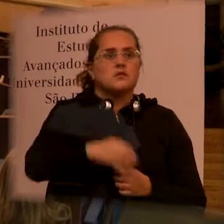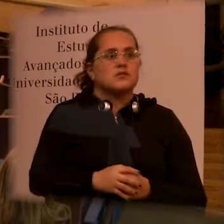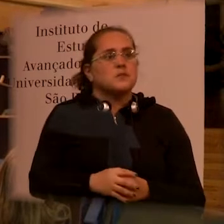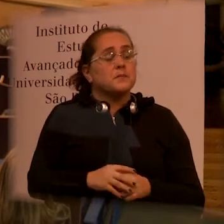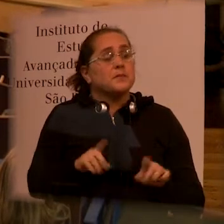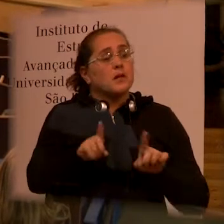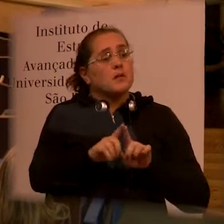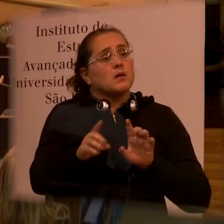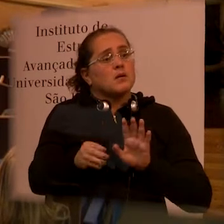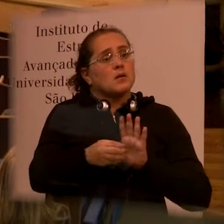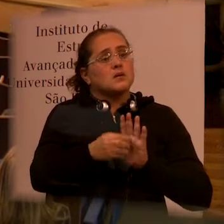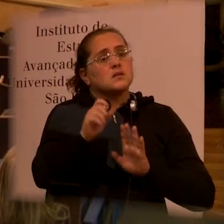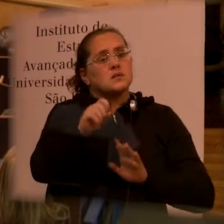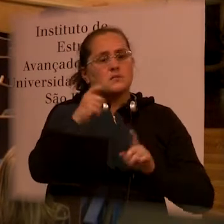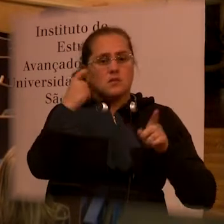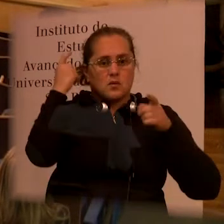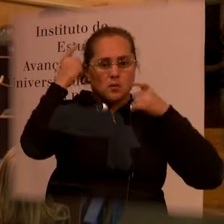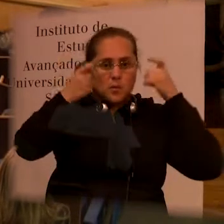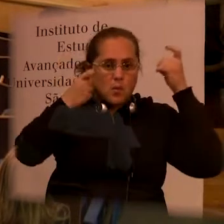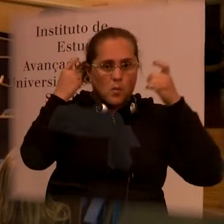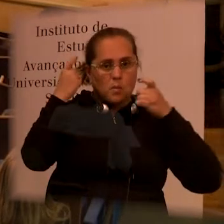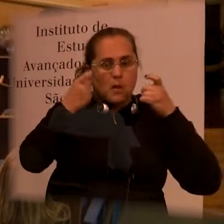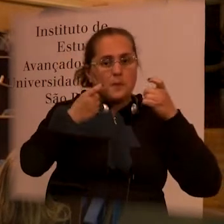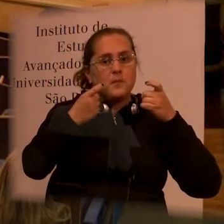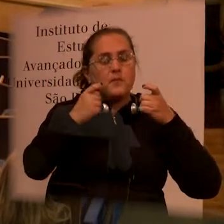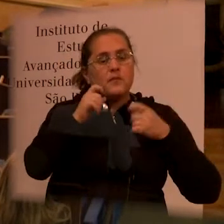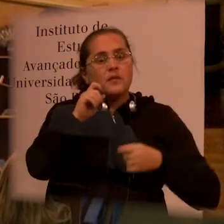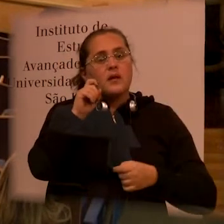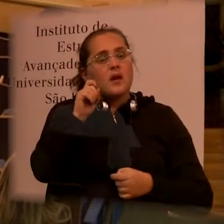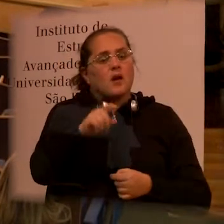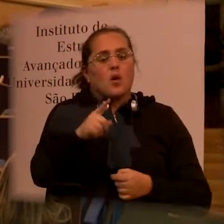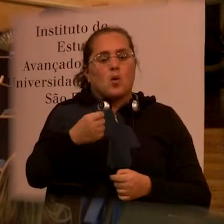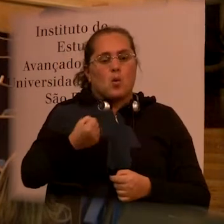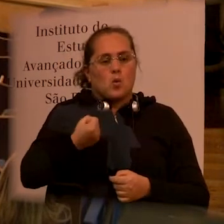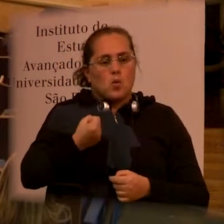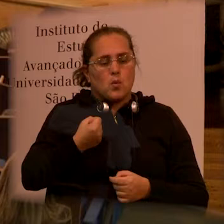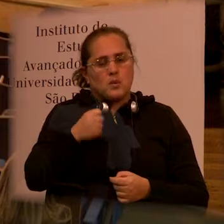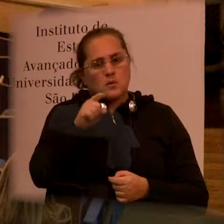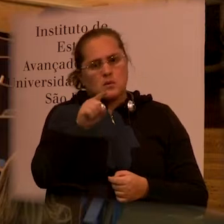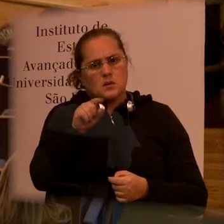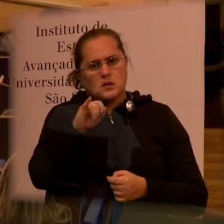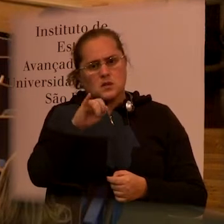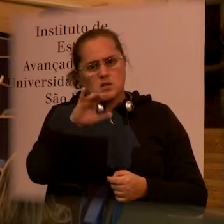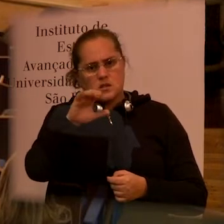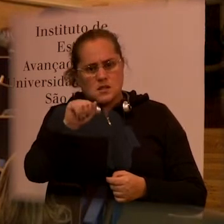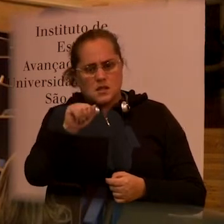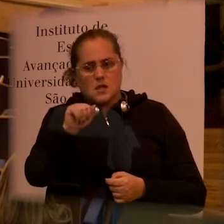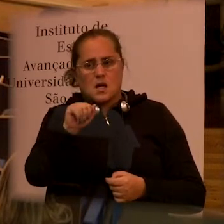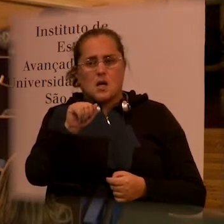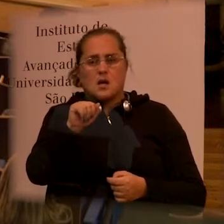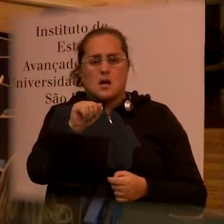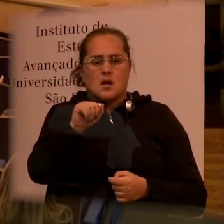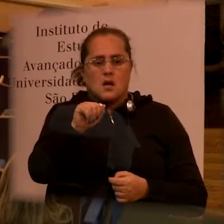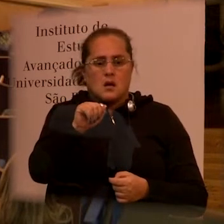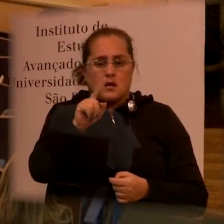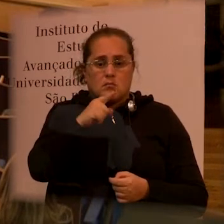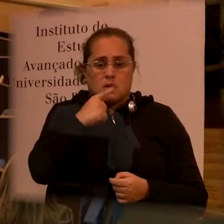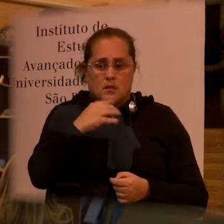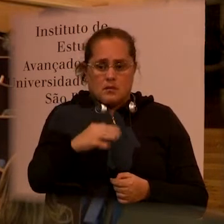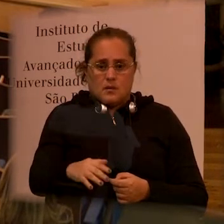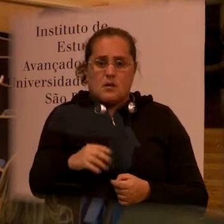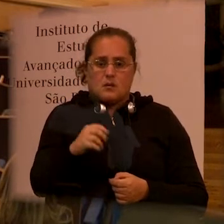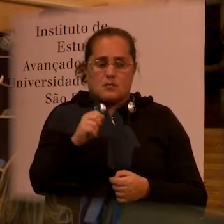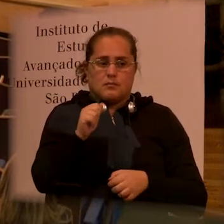it's very important. And the thing that I'd like to put is that the large number of Zika virus affecting children,